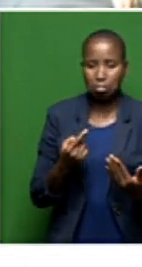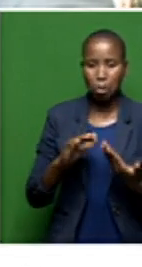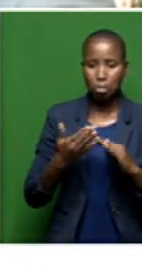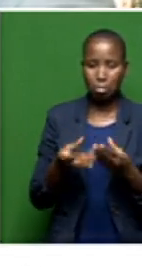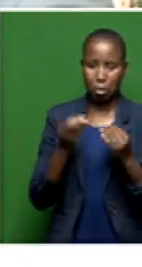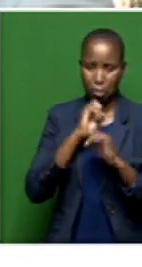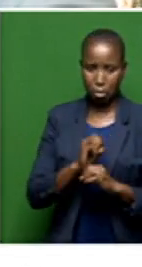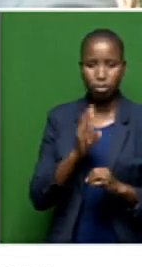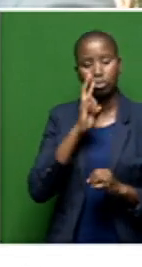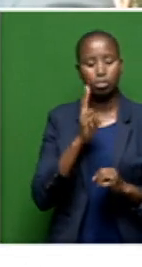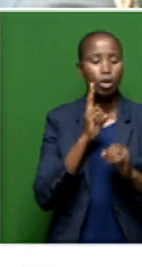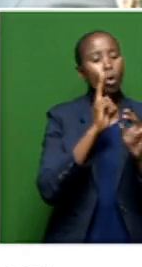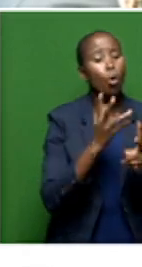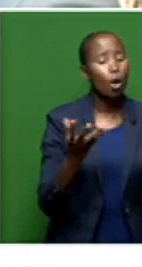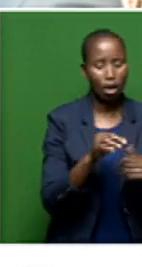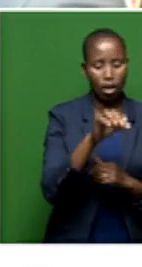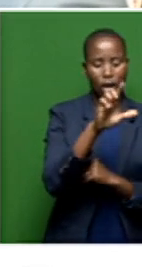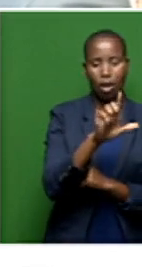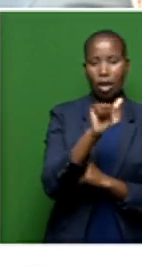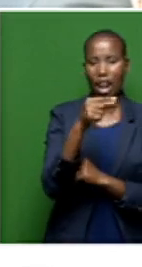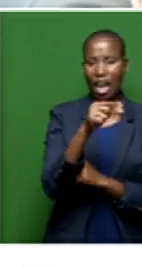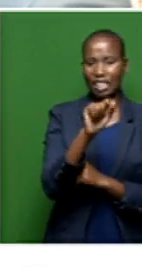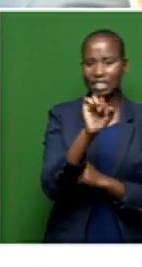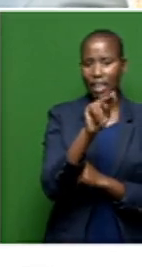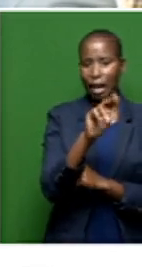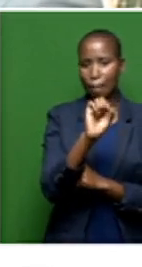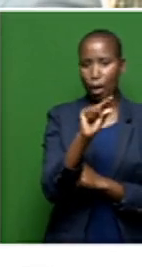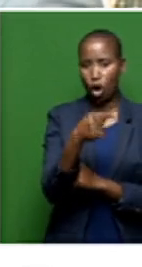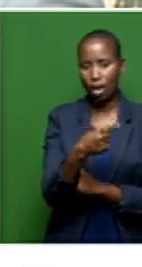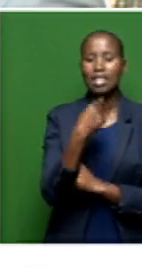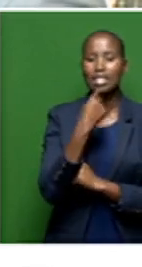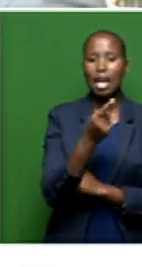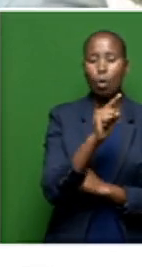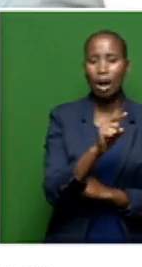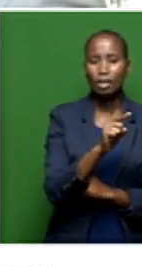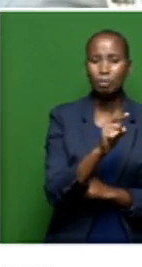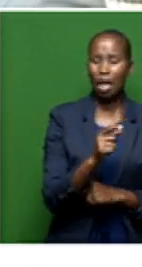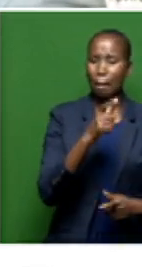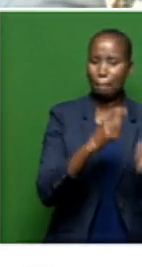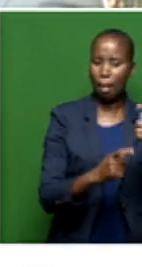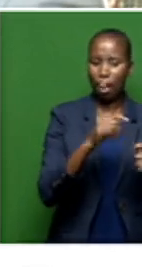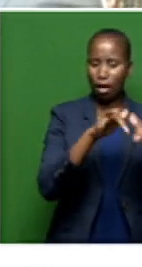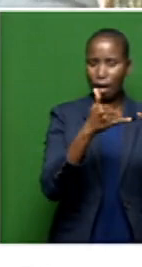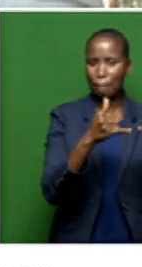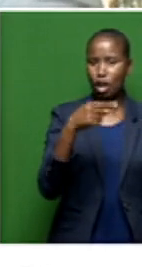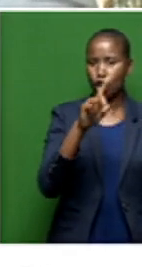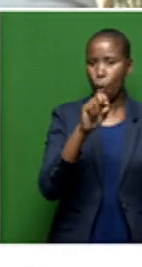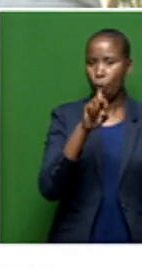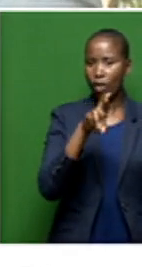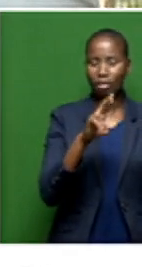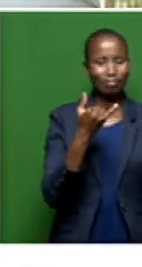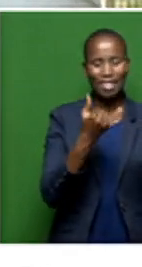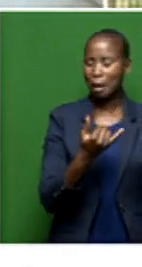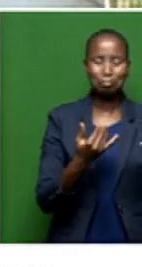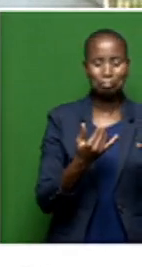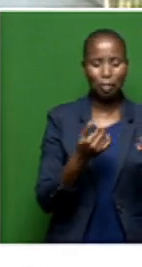study, you go to Lechtenberg, the community saying, now the Clover Dairy Company has left us. We want the government to take over that